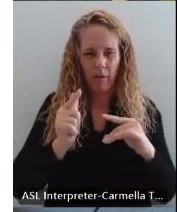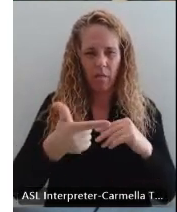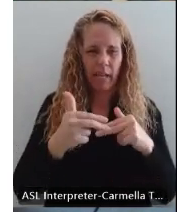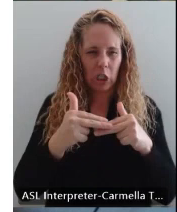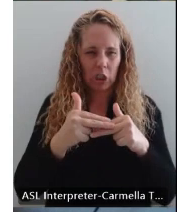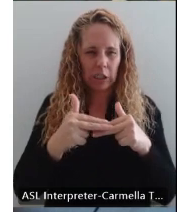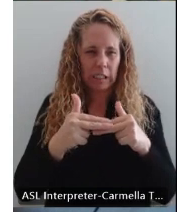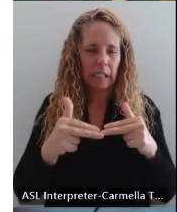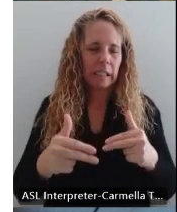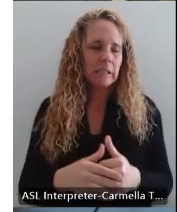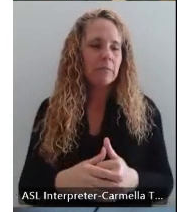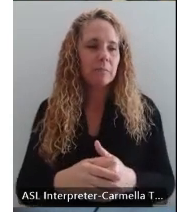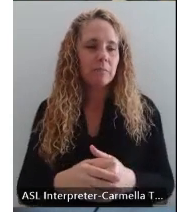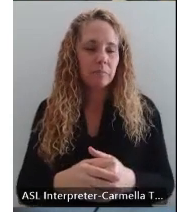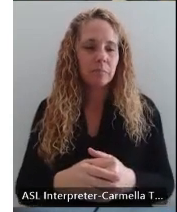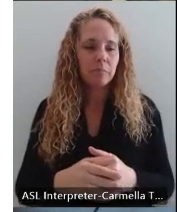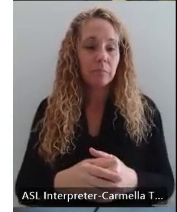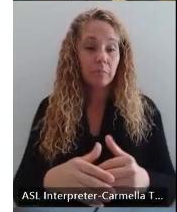well.